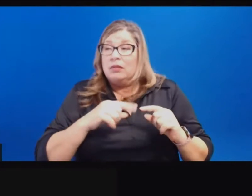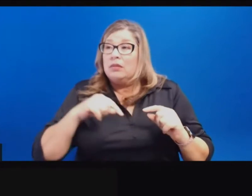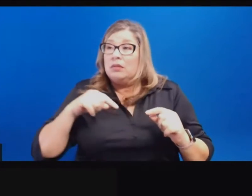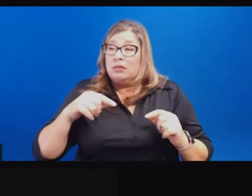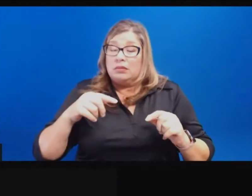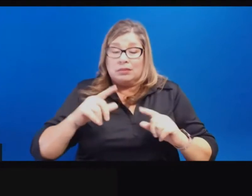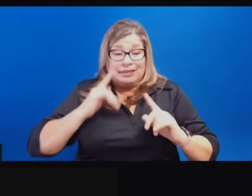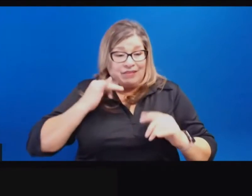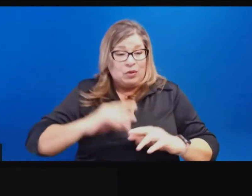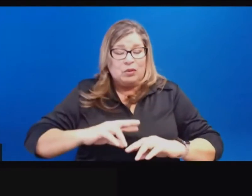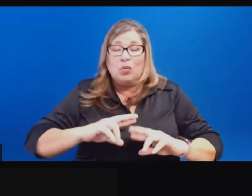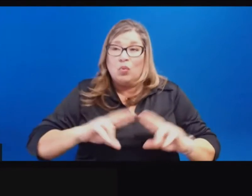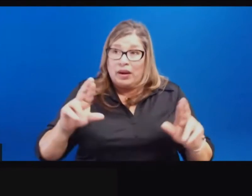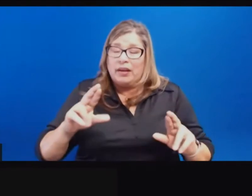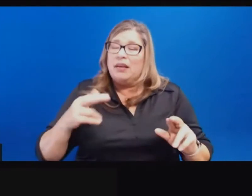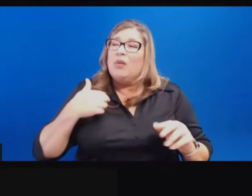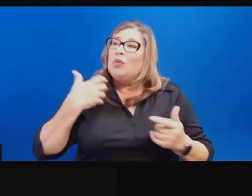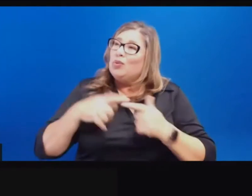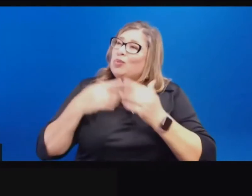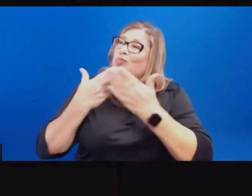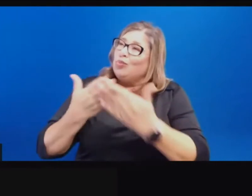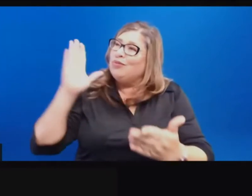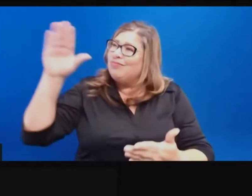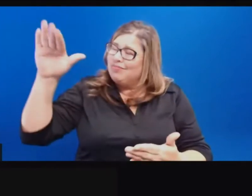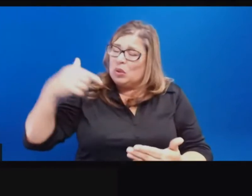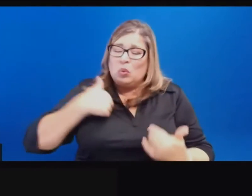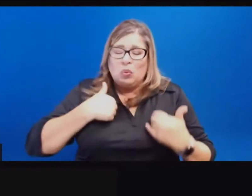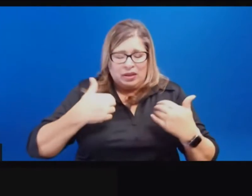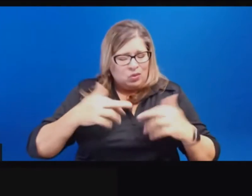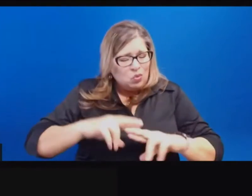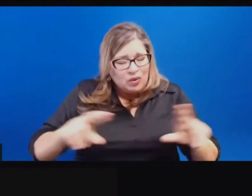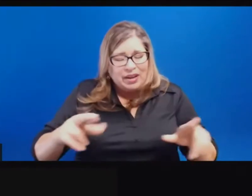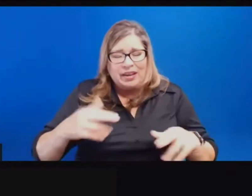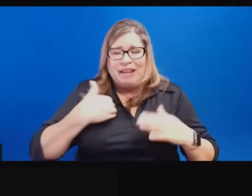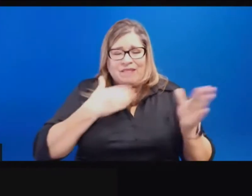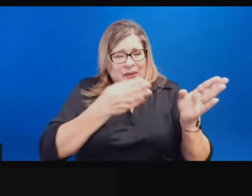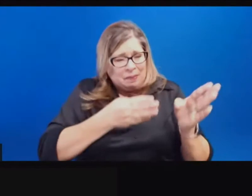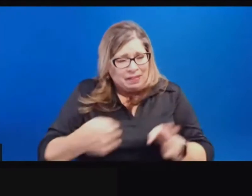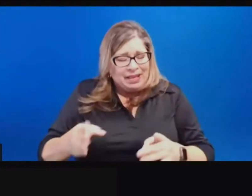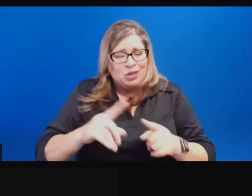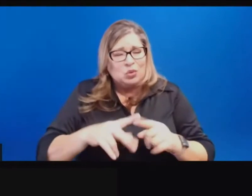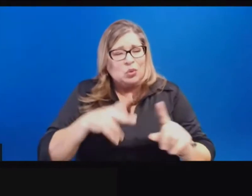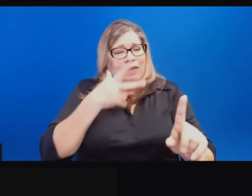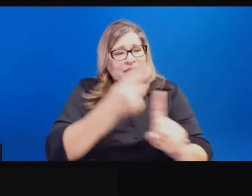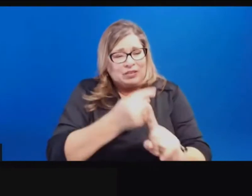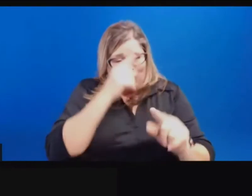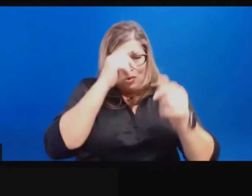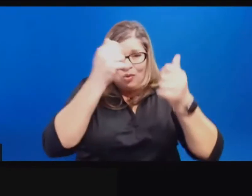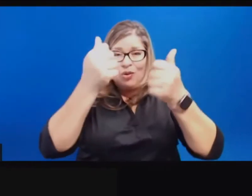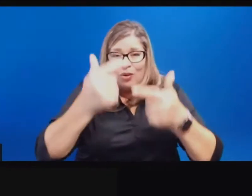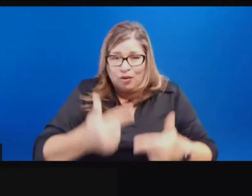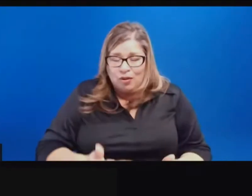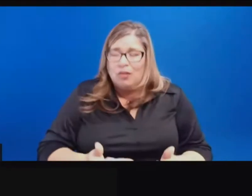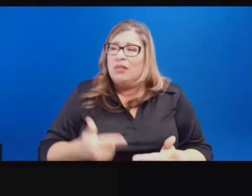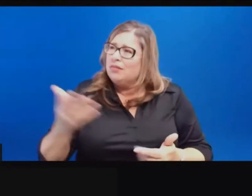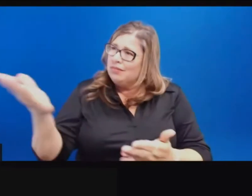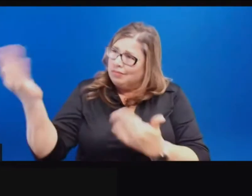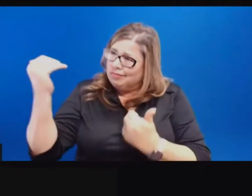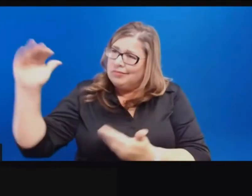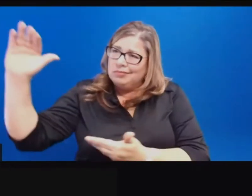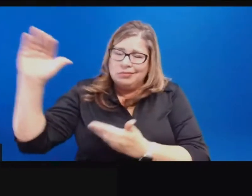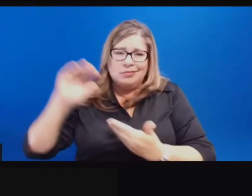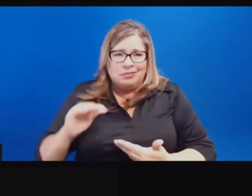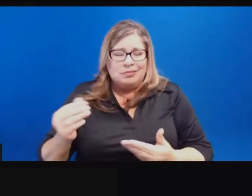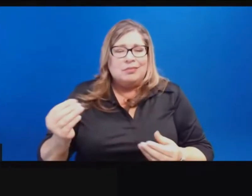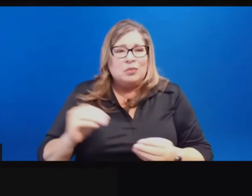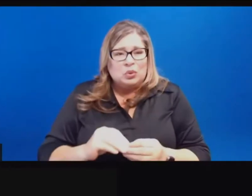to vaccinate our population, accept additional supply and get all Californians lined up and, and vaccinated.